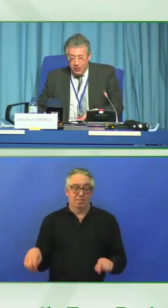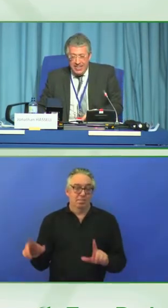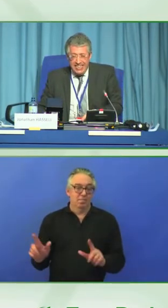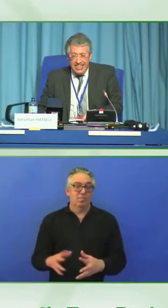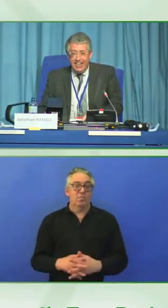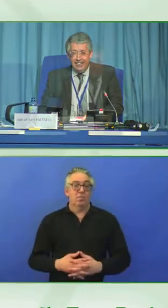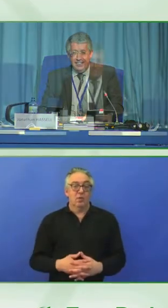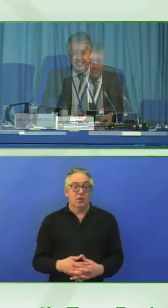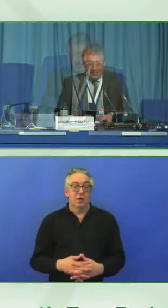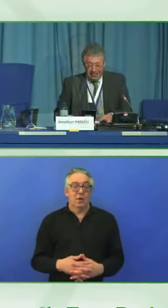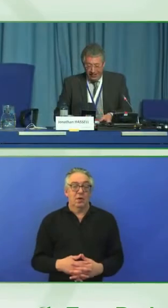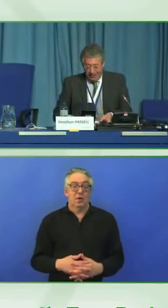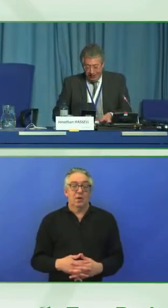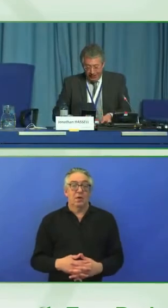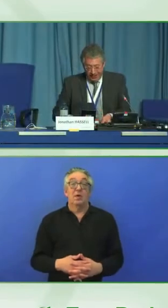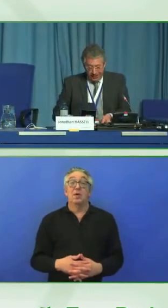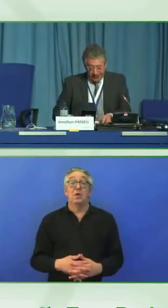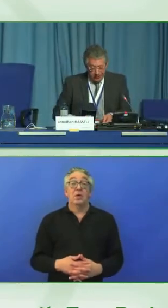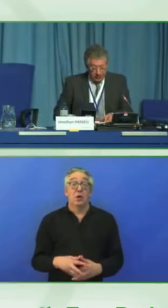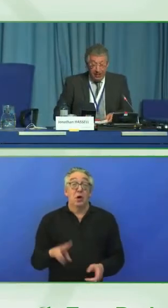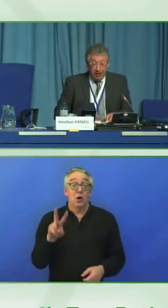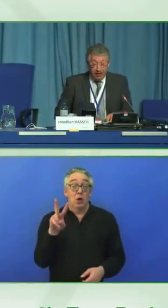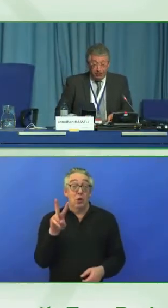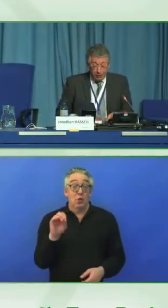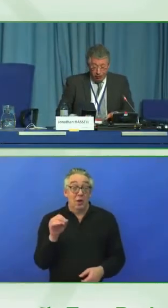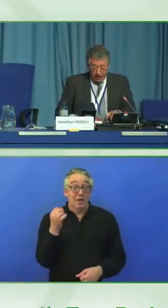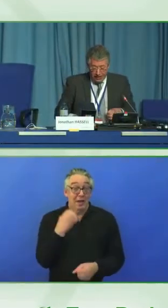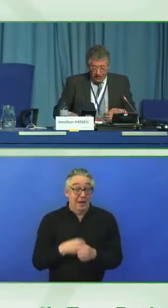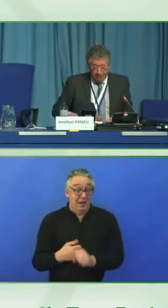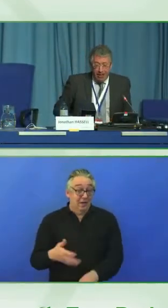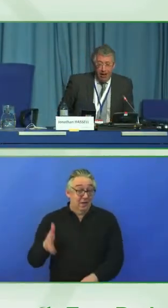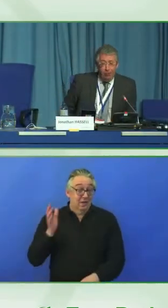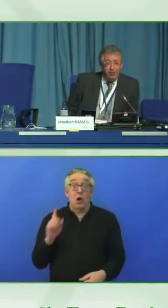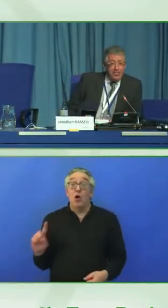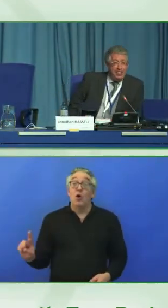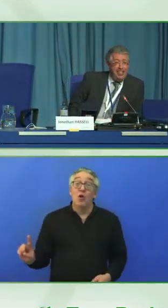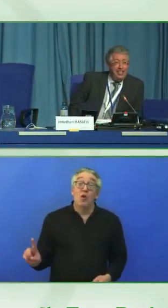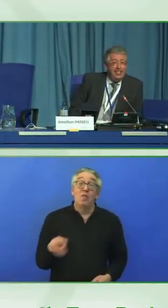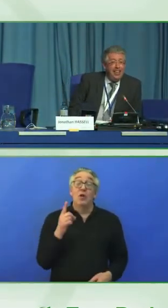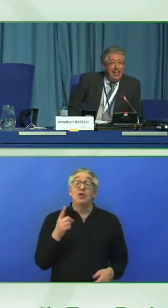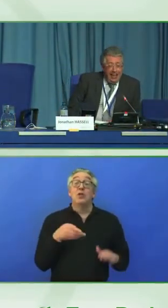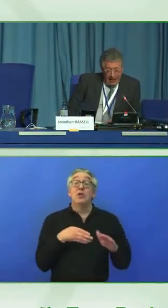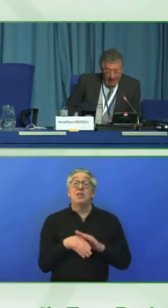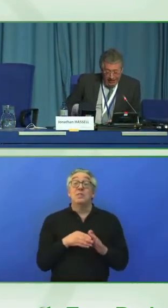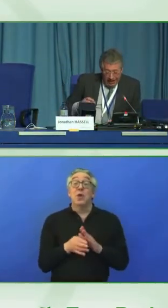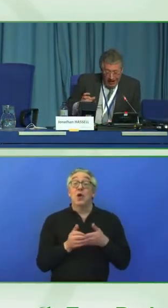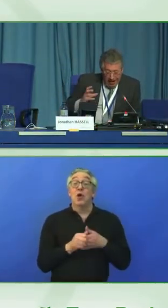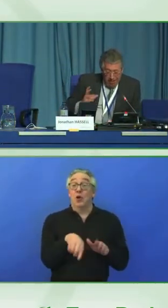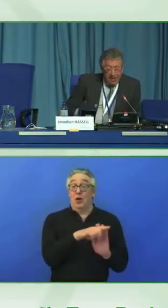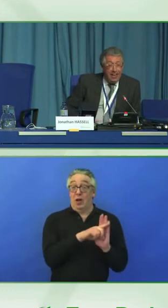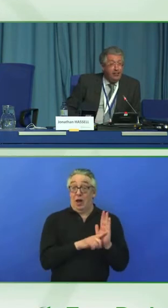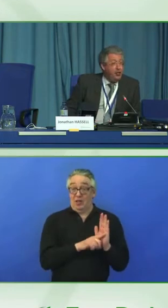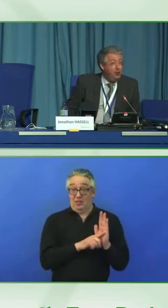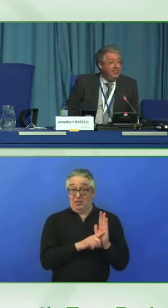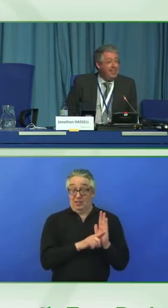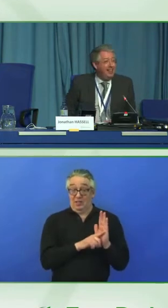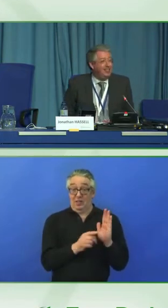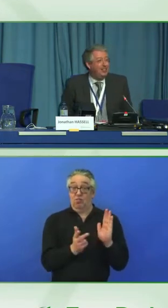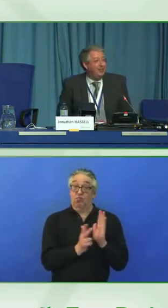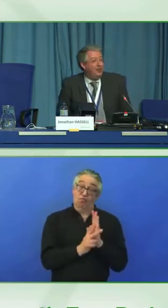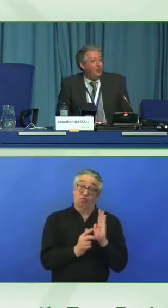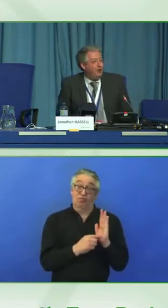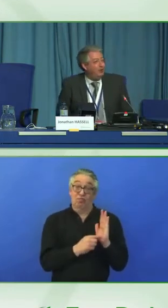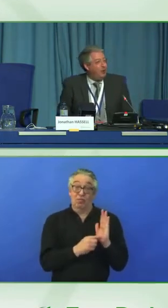It's been 20 years since the first accessibility guidelines were created, and we've succeeded in making 2